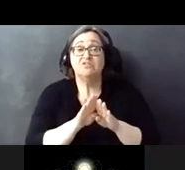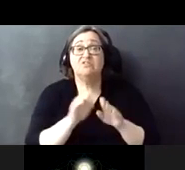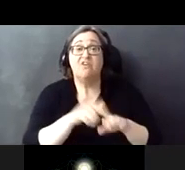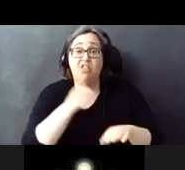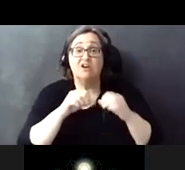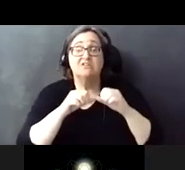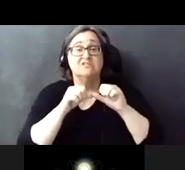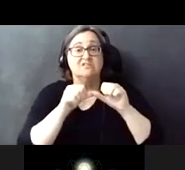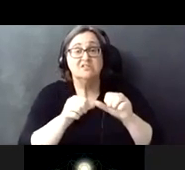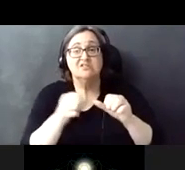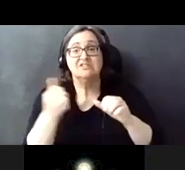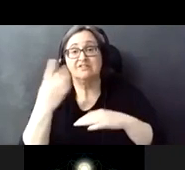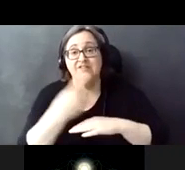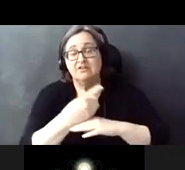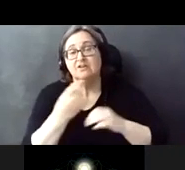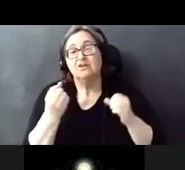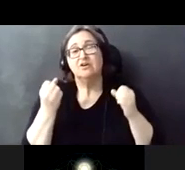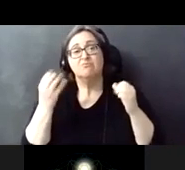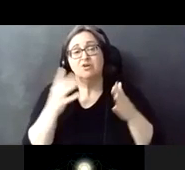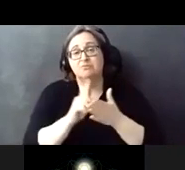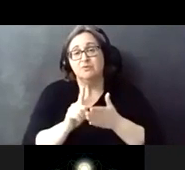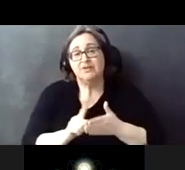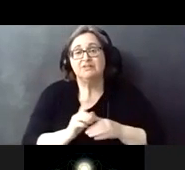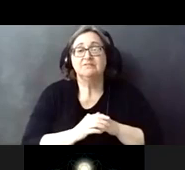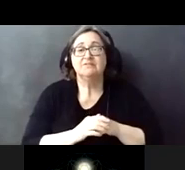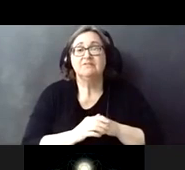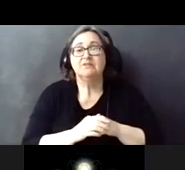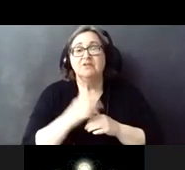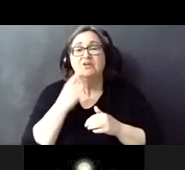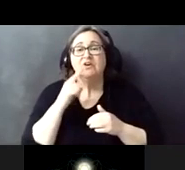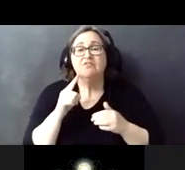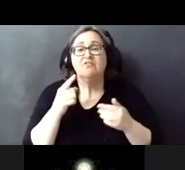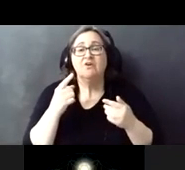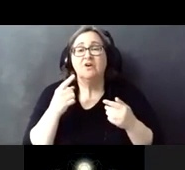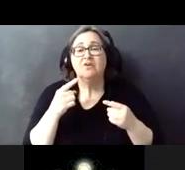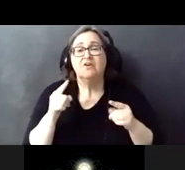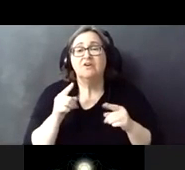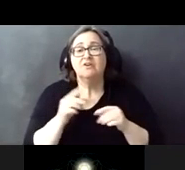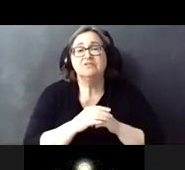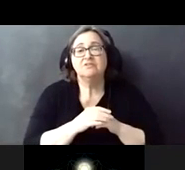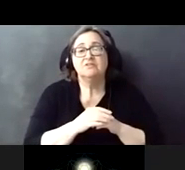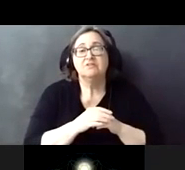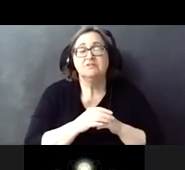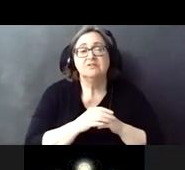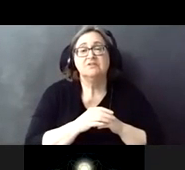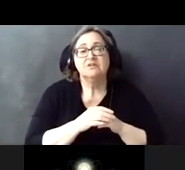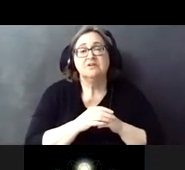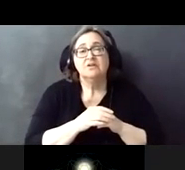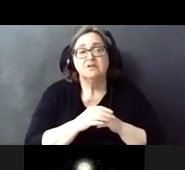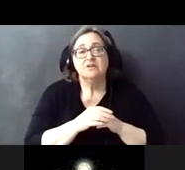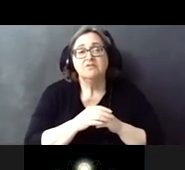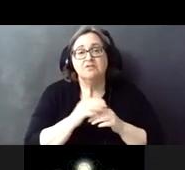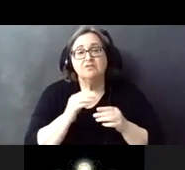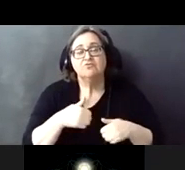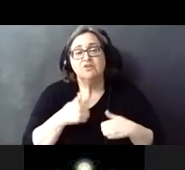for several days or multiple weeks for affected residents please join us in the parking breakout section of this